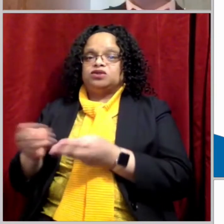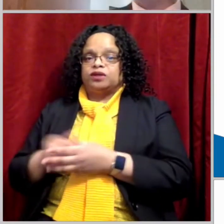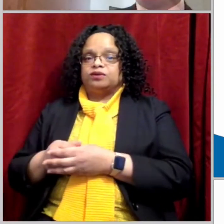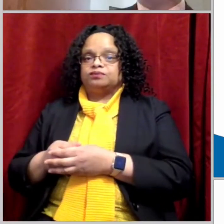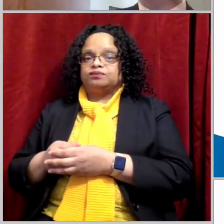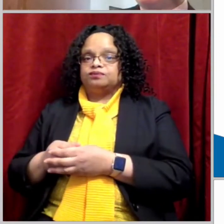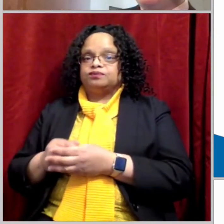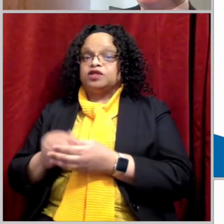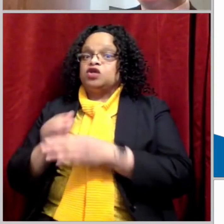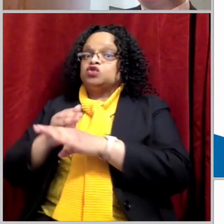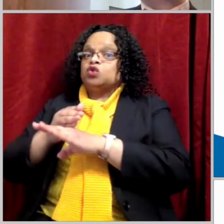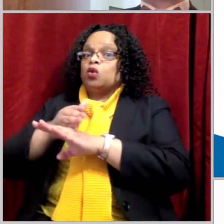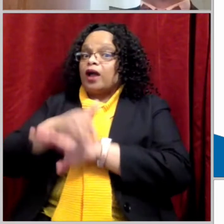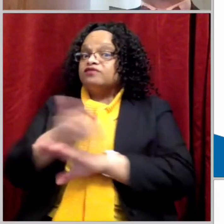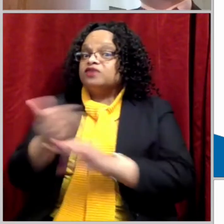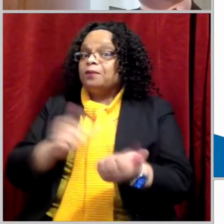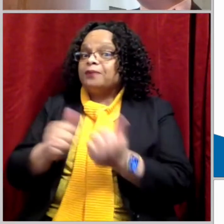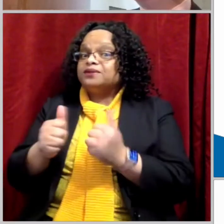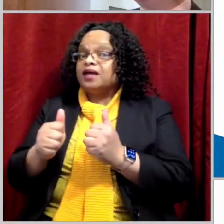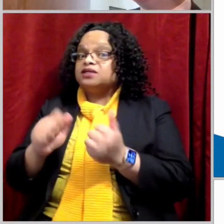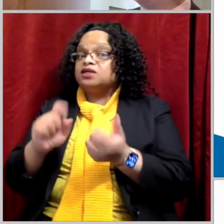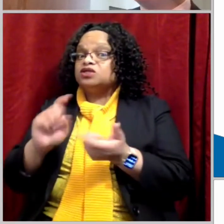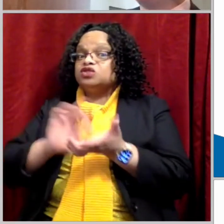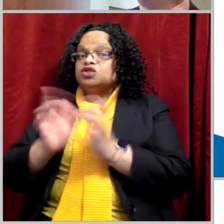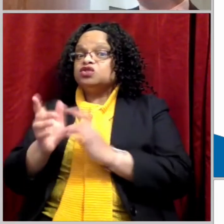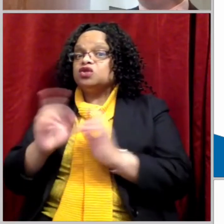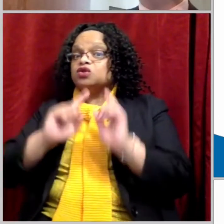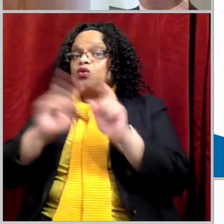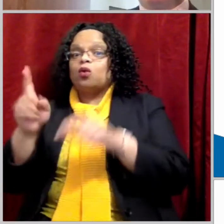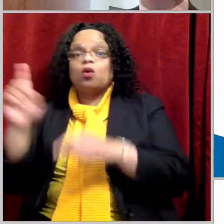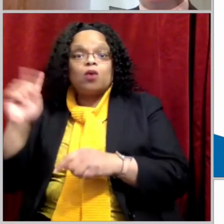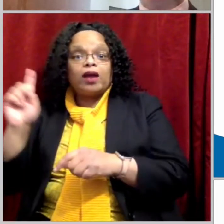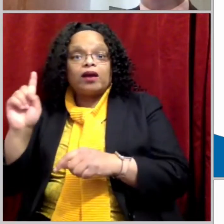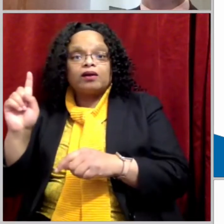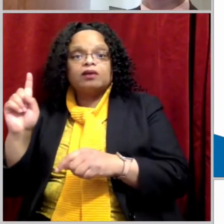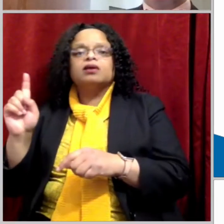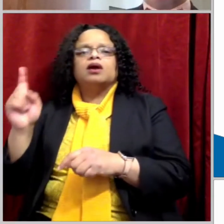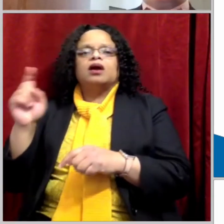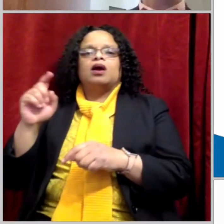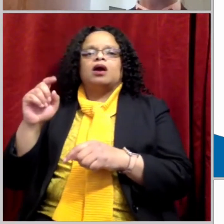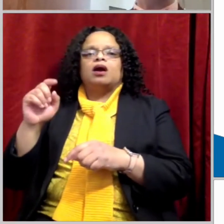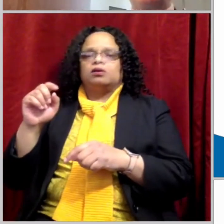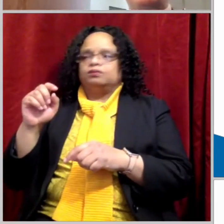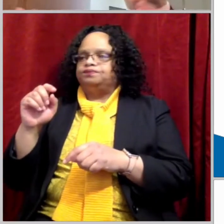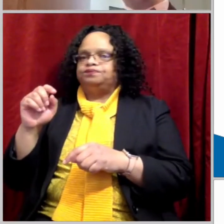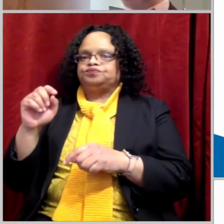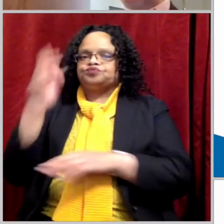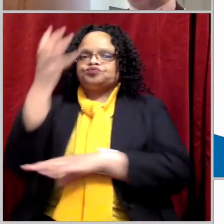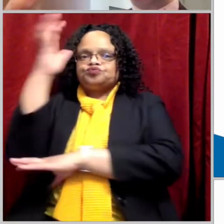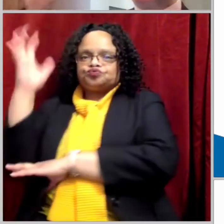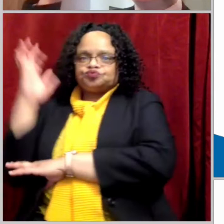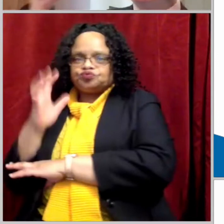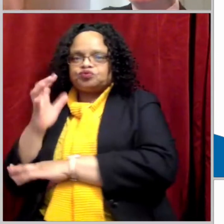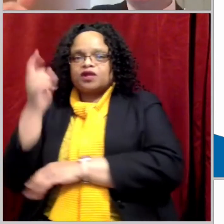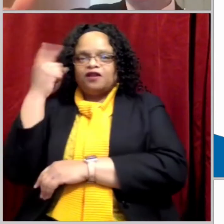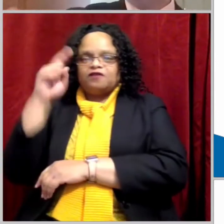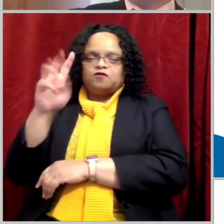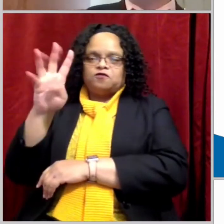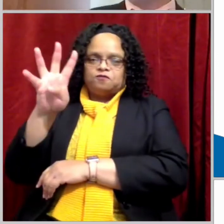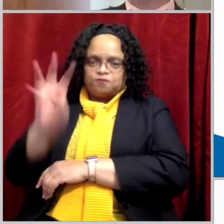being baptized? To be tempted for 40 days in the wilderness. Yes, right after such a joyous occasion,